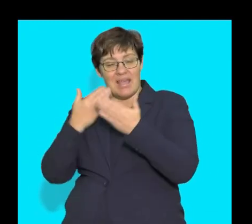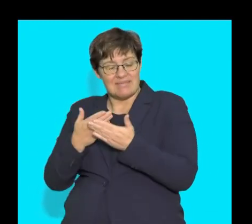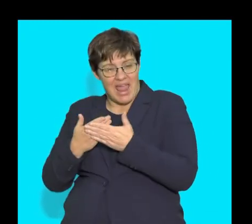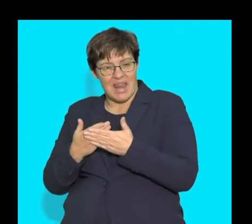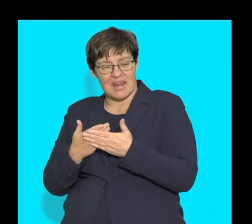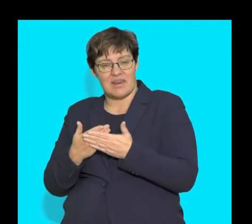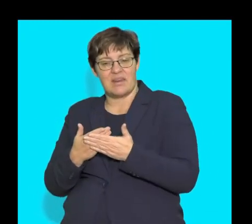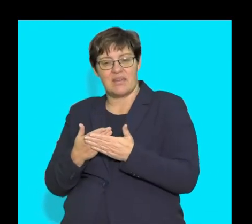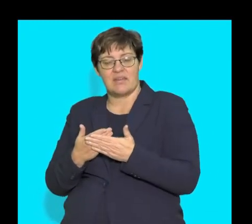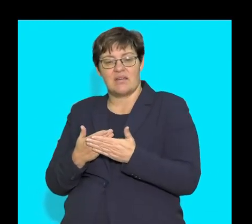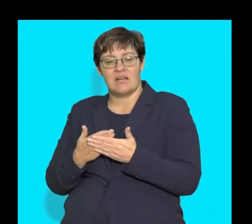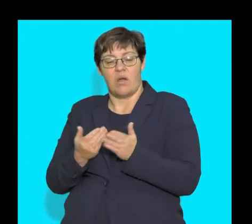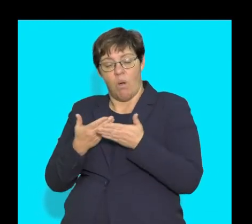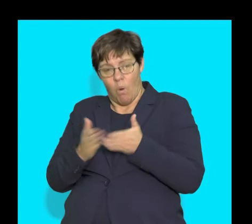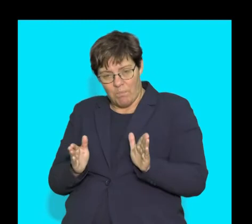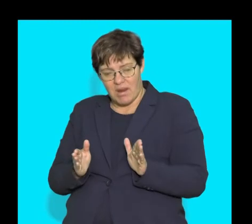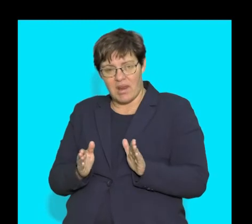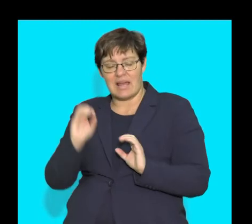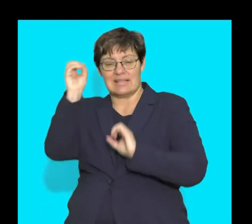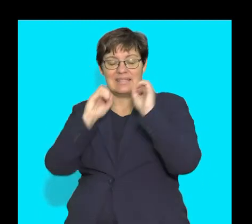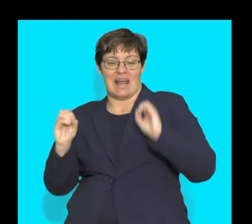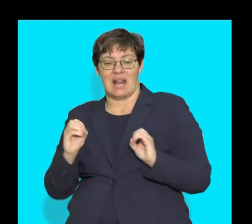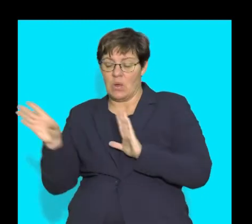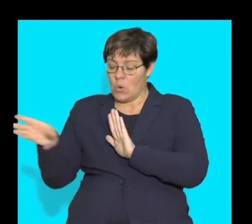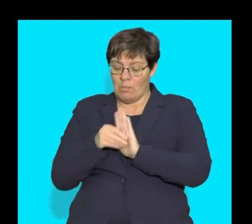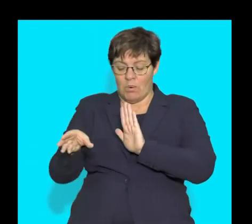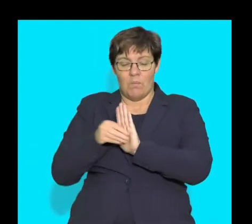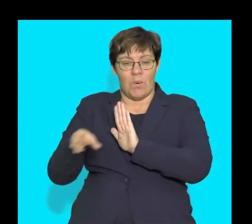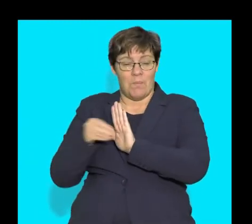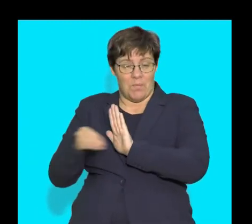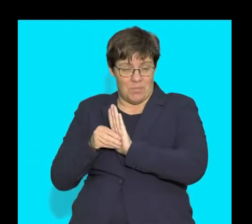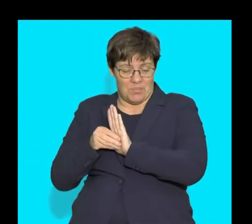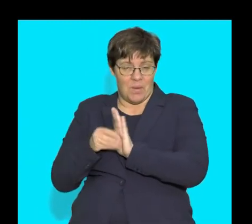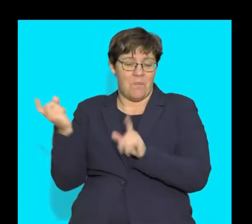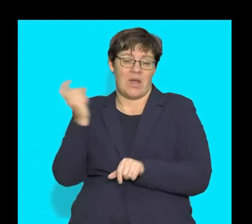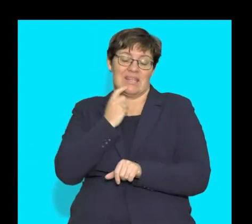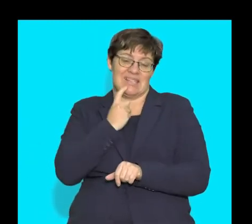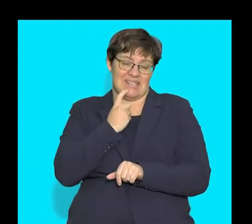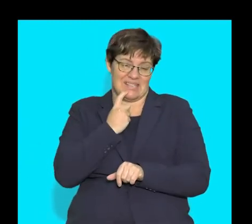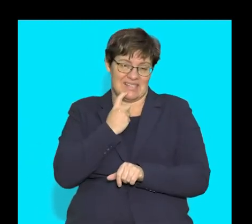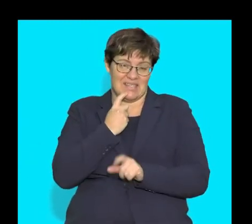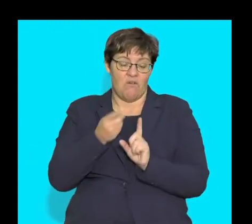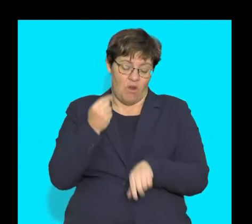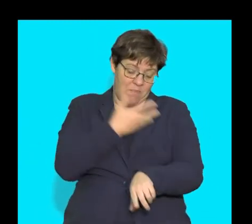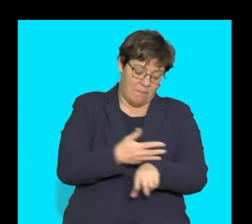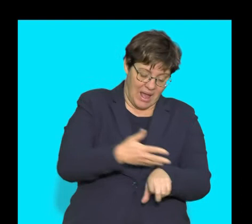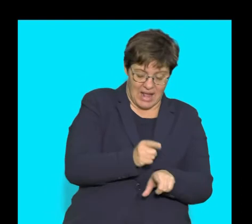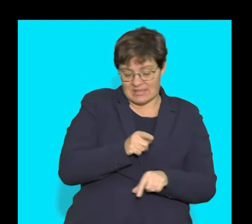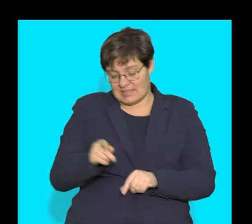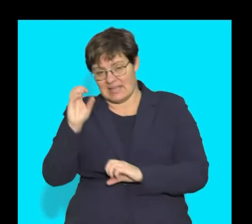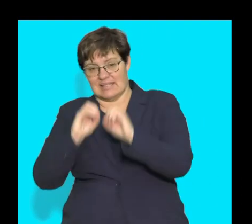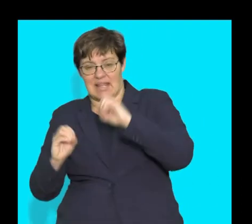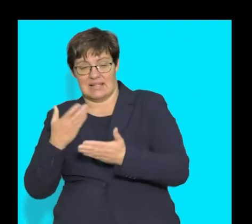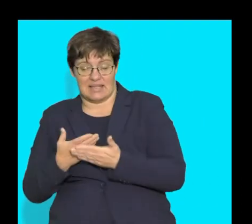allow the insulin to open up the cells so that the glucose can then move through from the blood